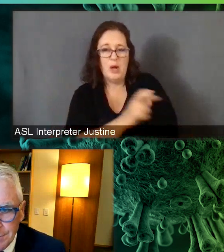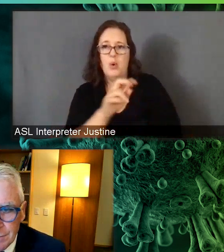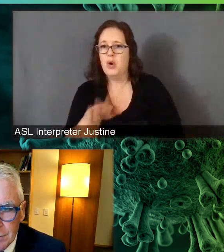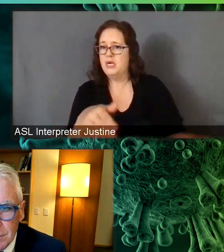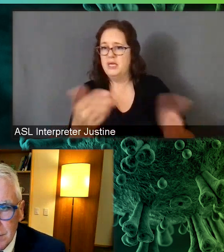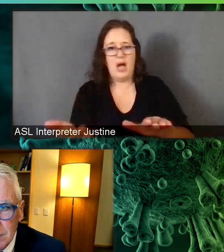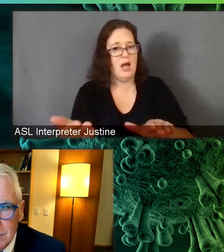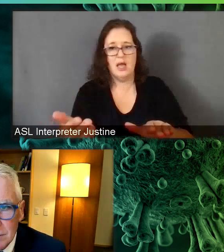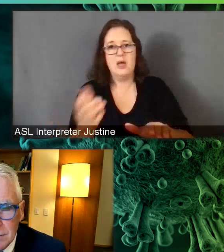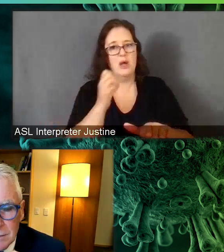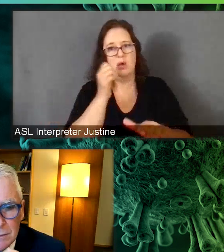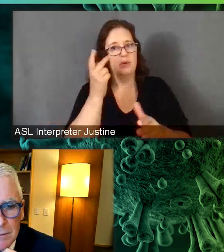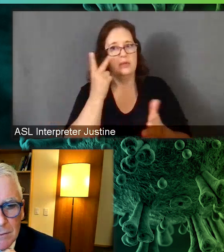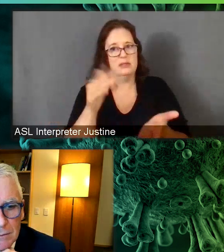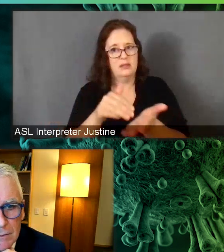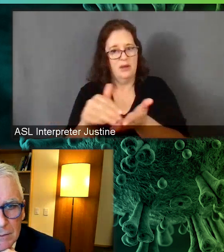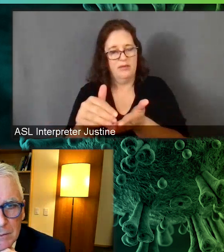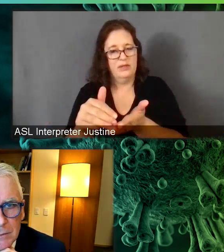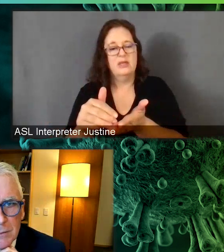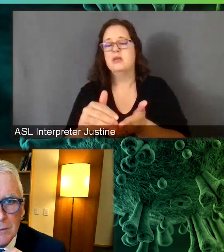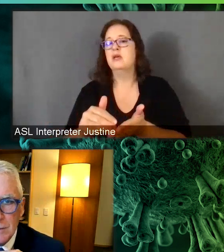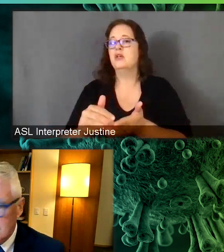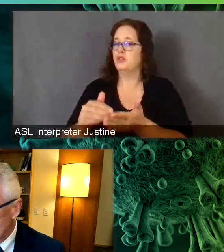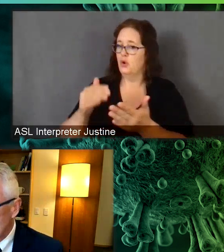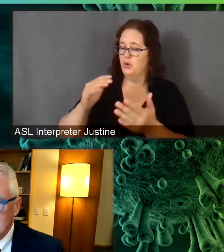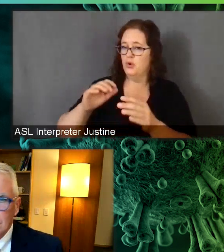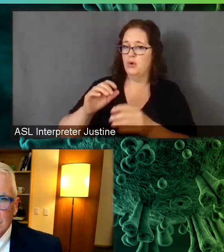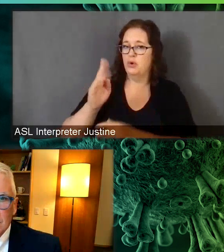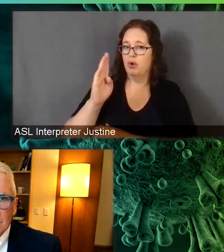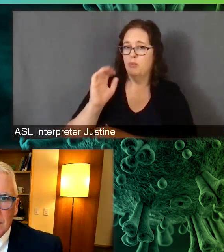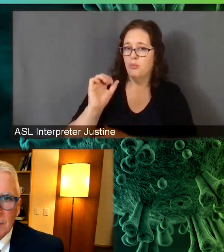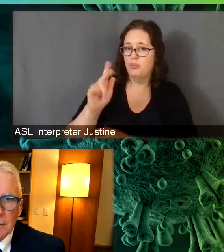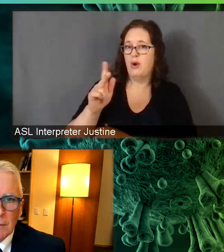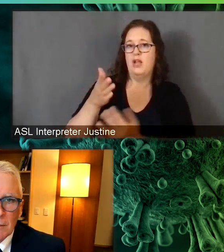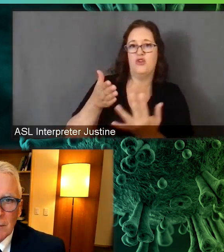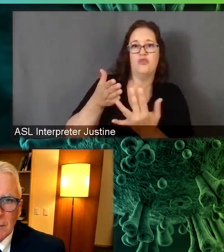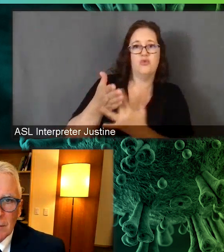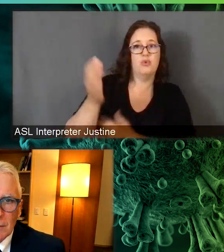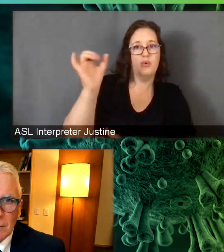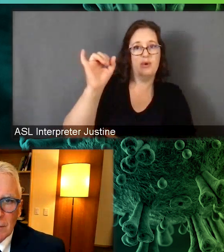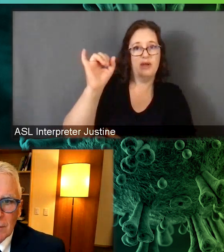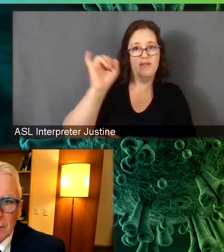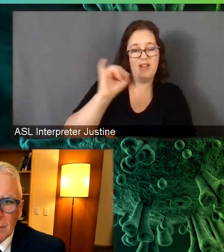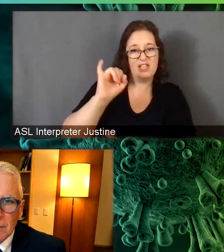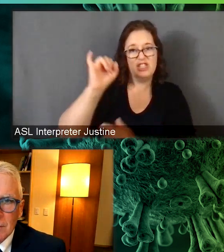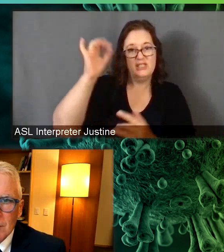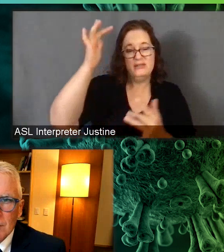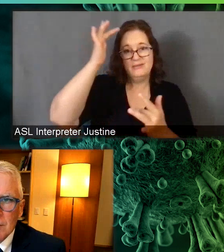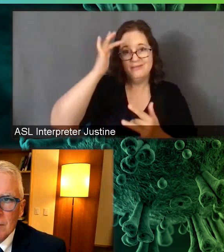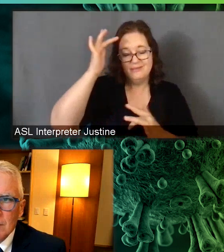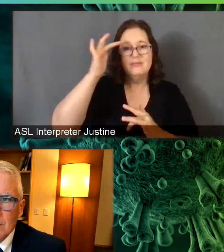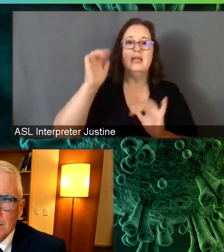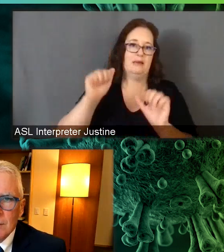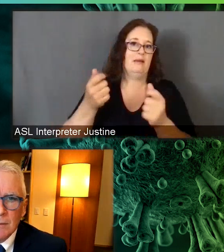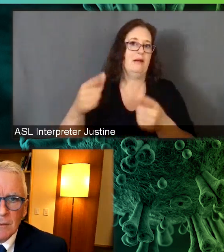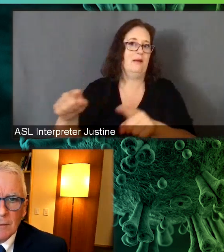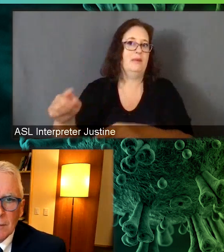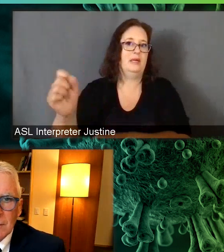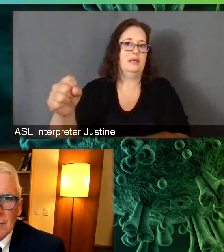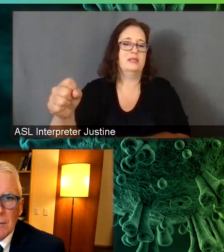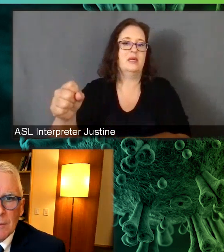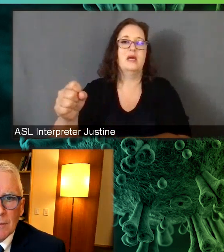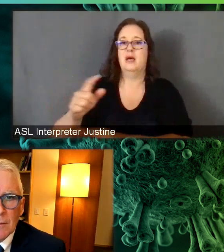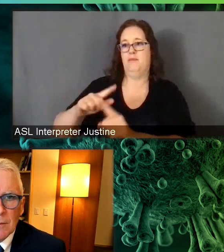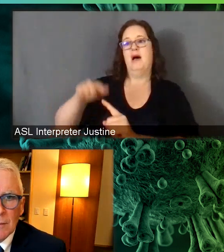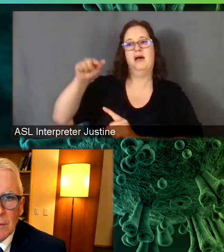infections can occur. This is probably going to happen in a minority of people. But even if you do get infected, the vaccine is still quite effective at